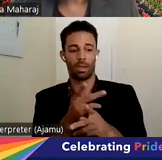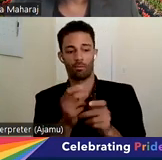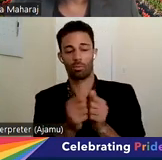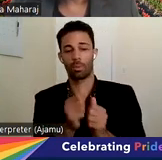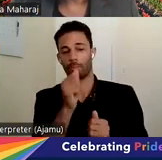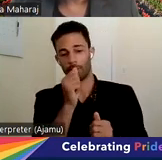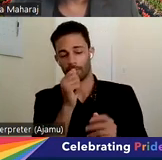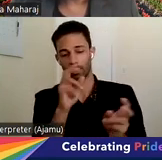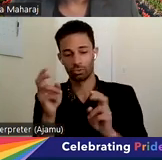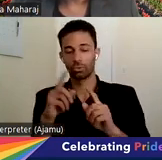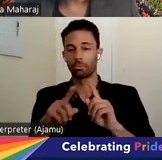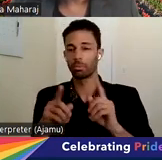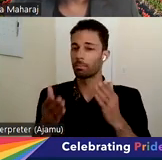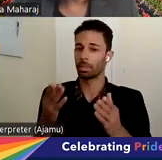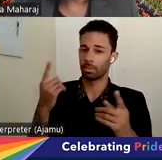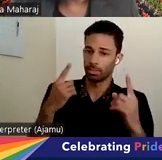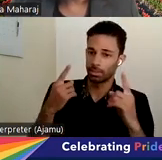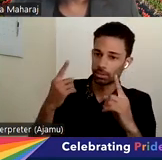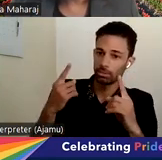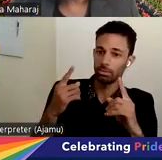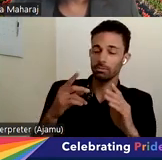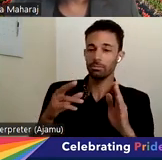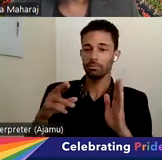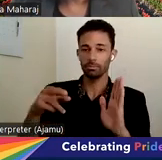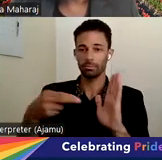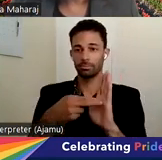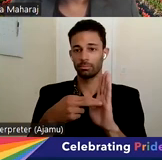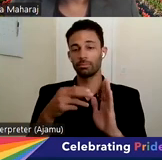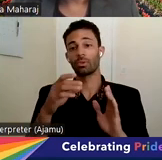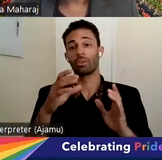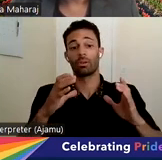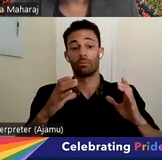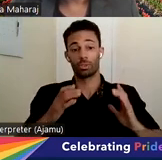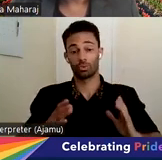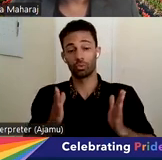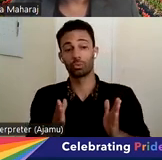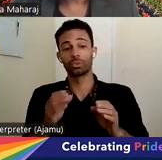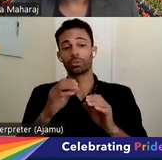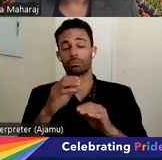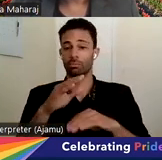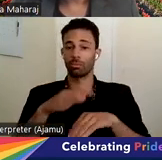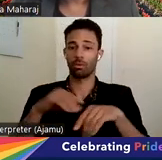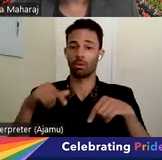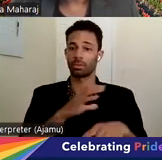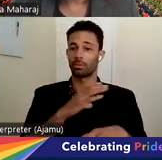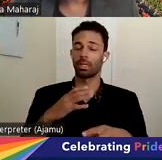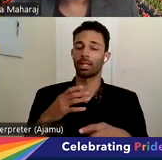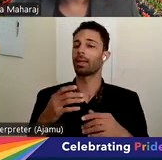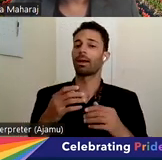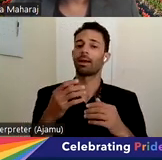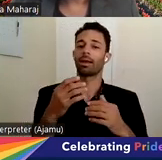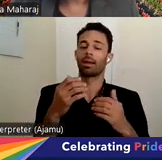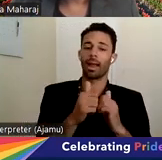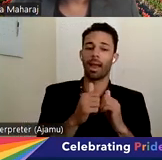we might want to consider the role of consumers on this committee and the extent to which consumers as advocates